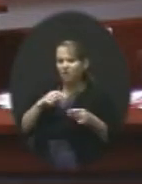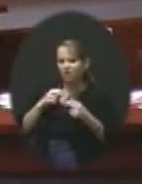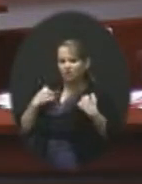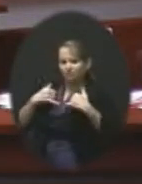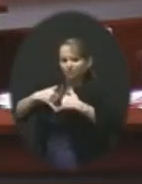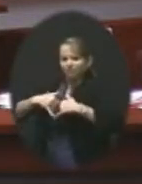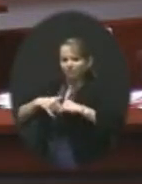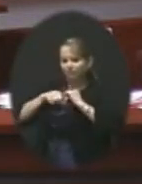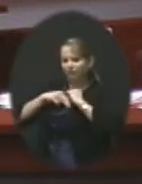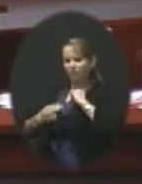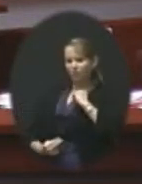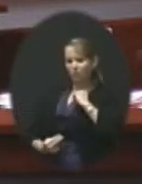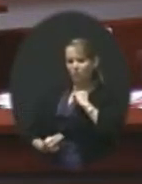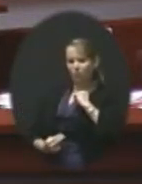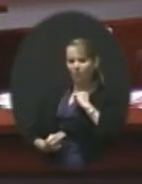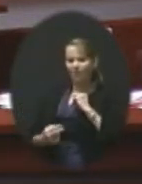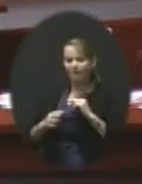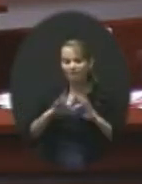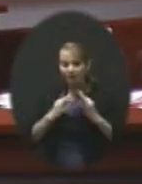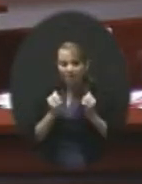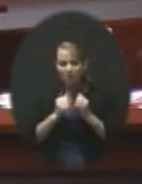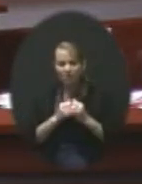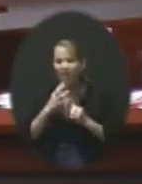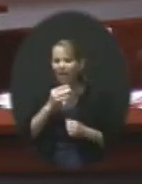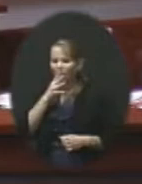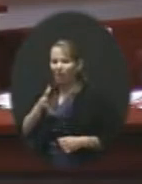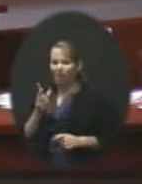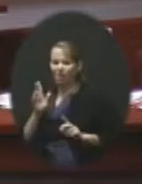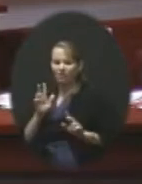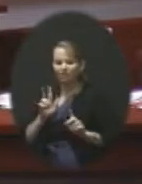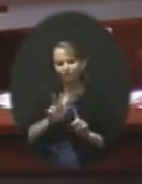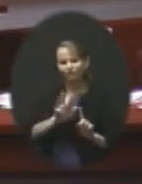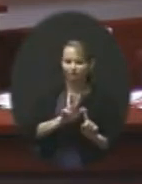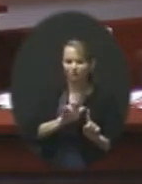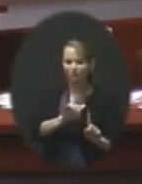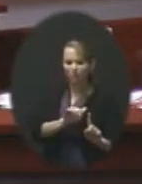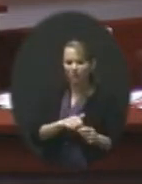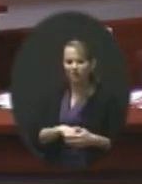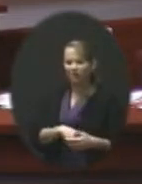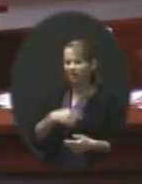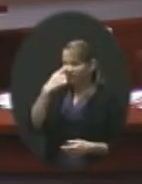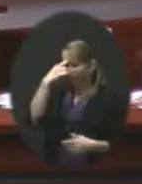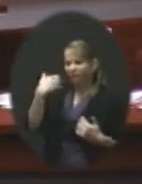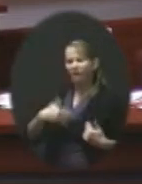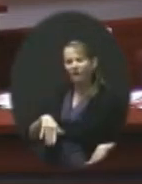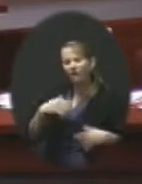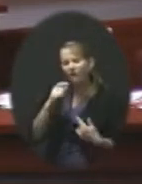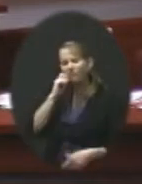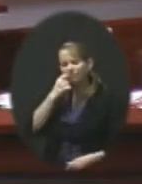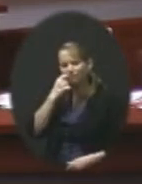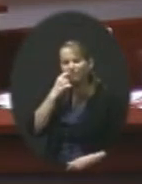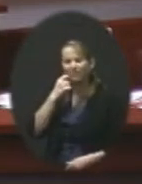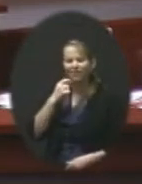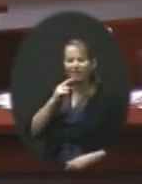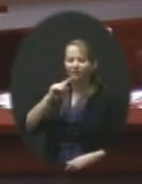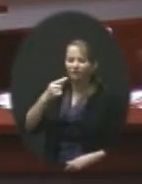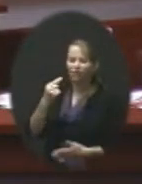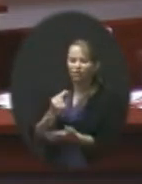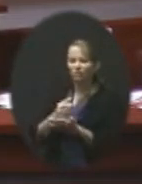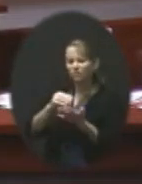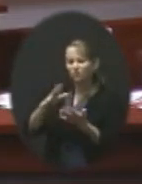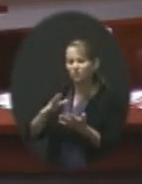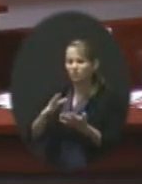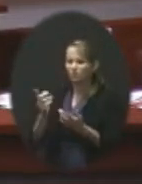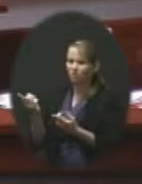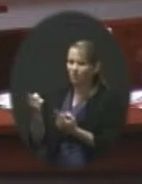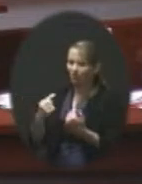with him, but grandma, I could tell, was following along. So what a neat experience for a first grader to come and show his art to his